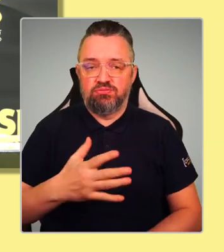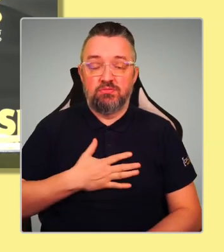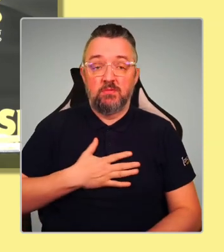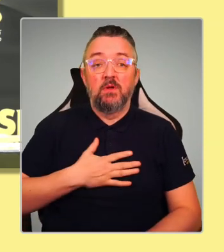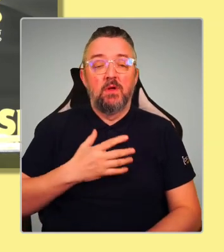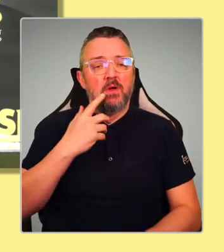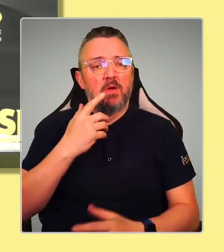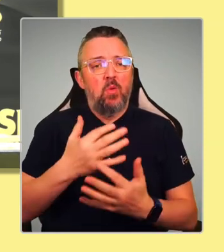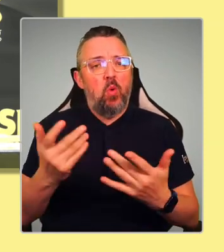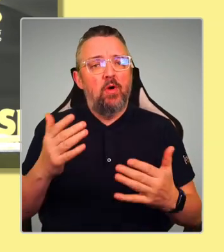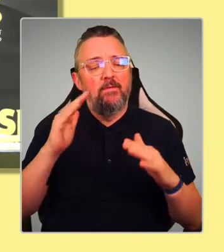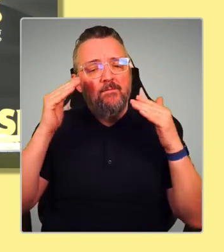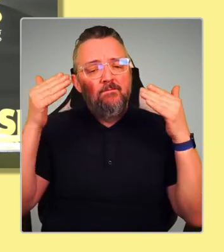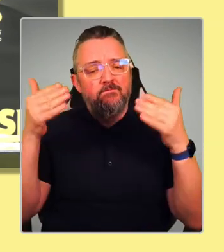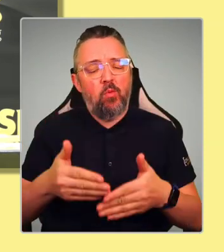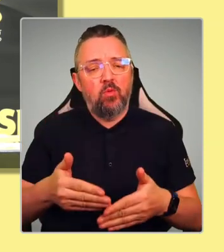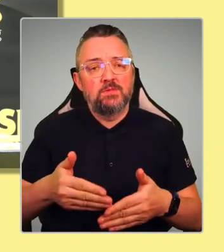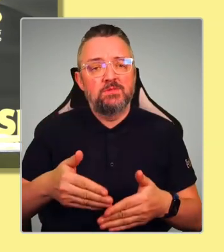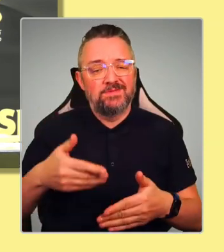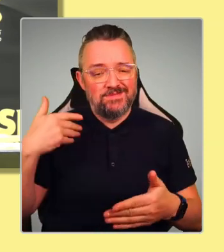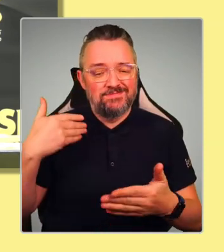this in this contest.